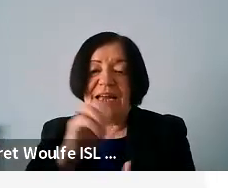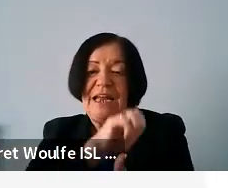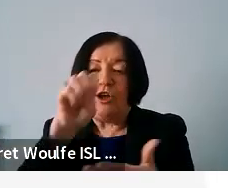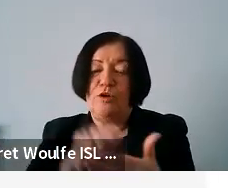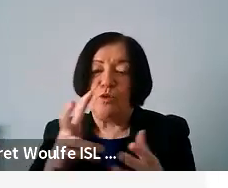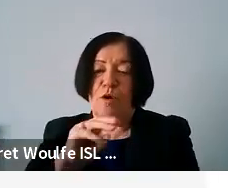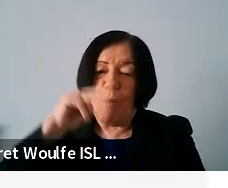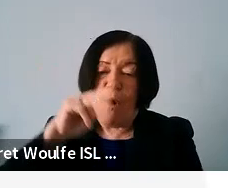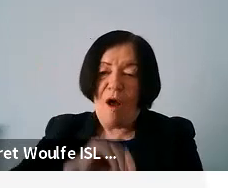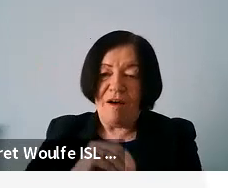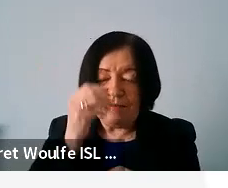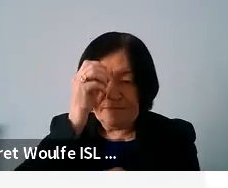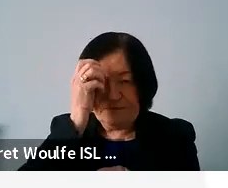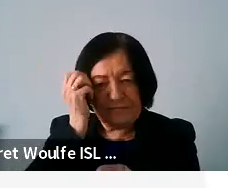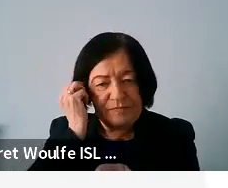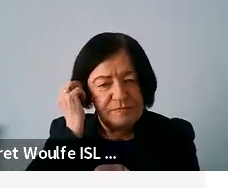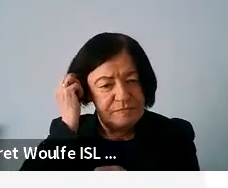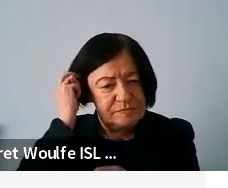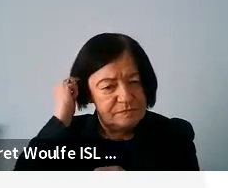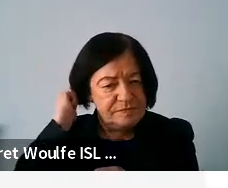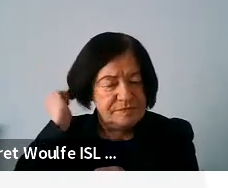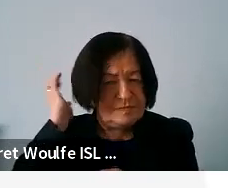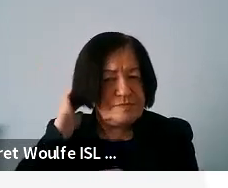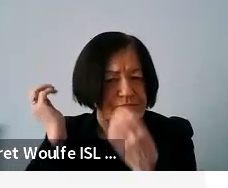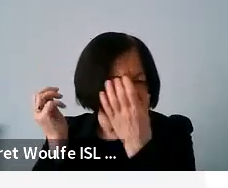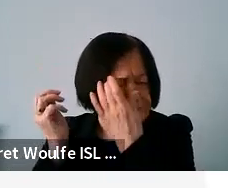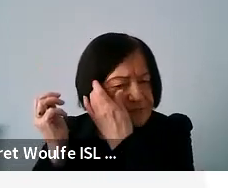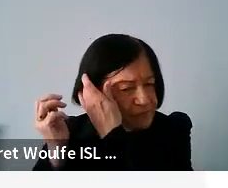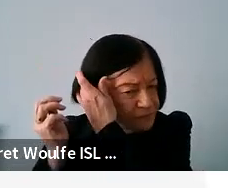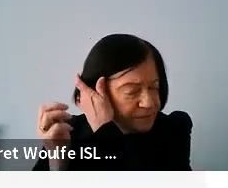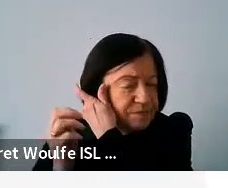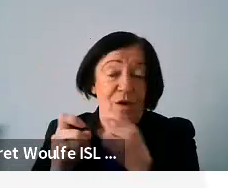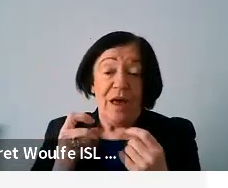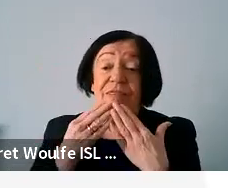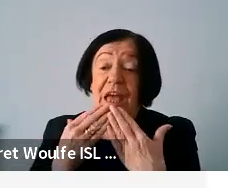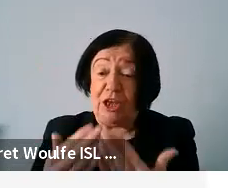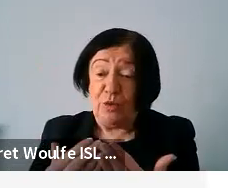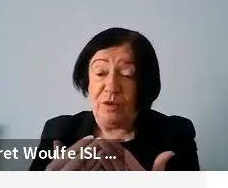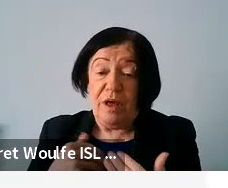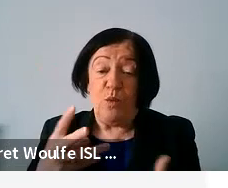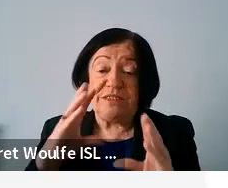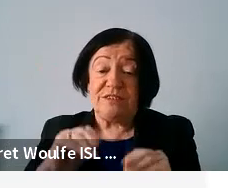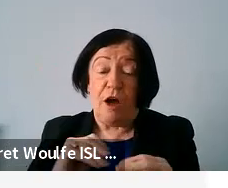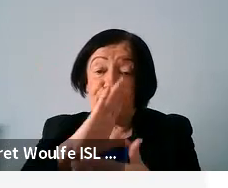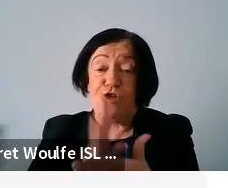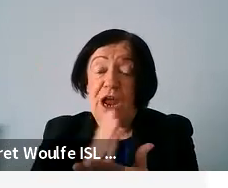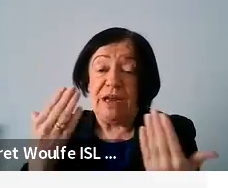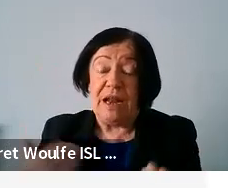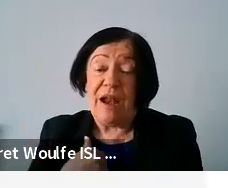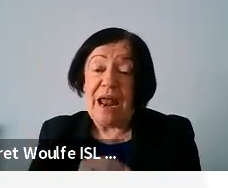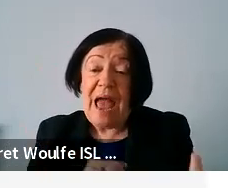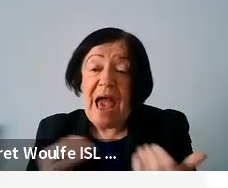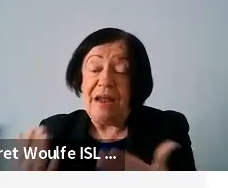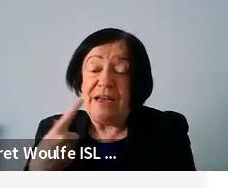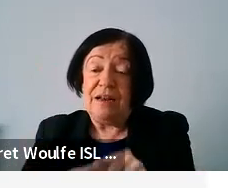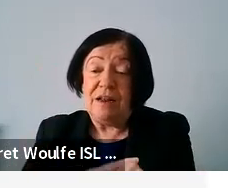work more on so okay thank you very much um i will stop sharing now and i'll hand it again